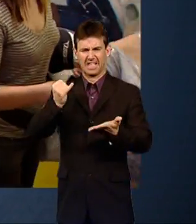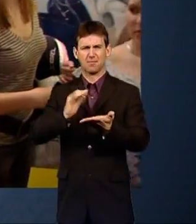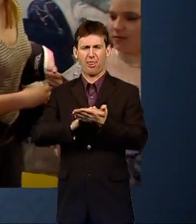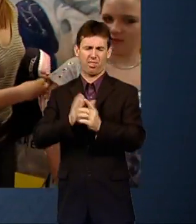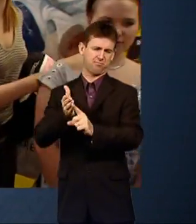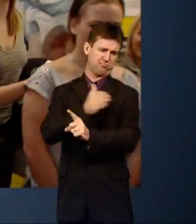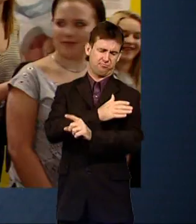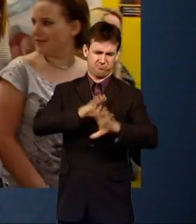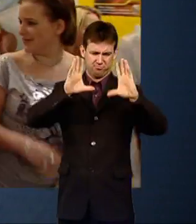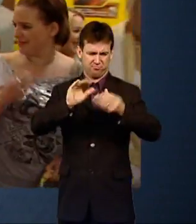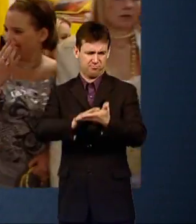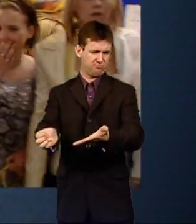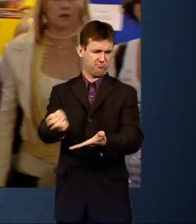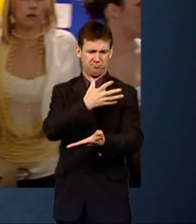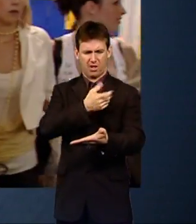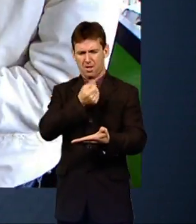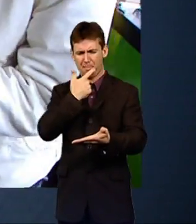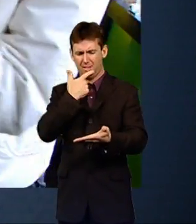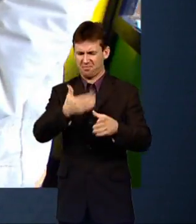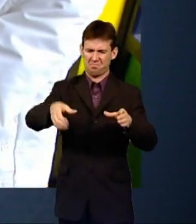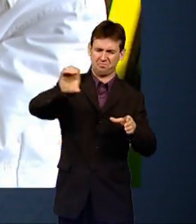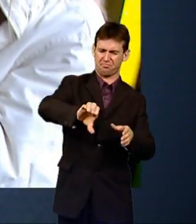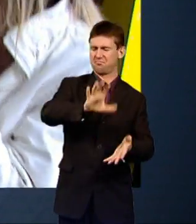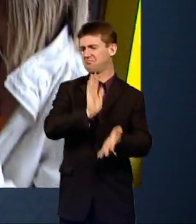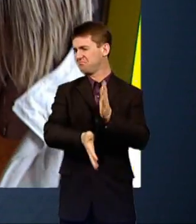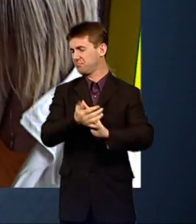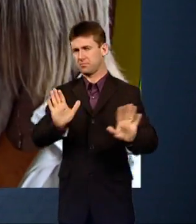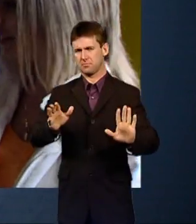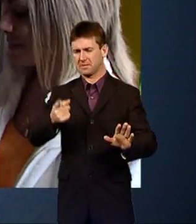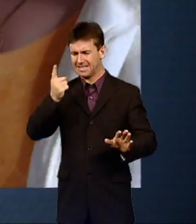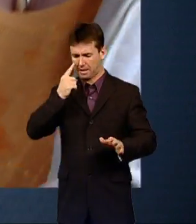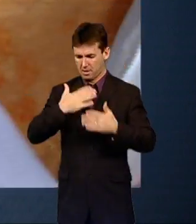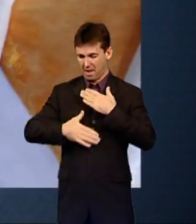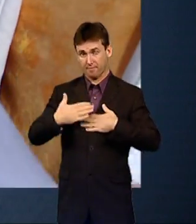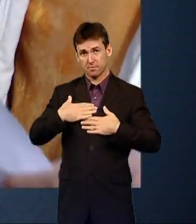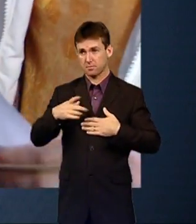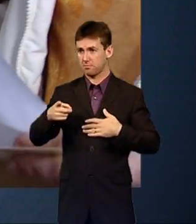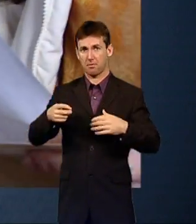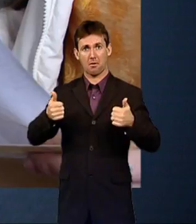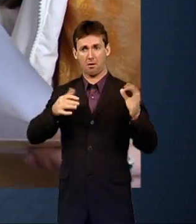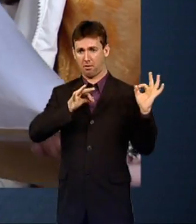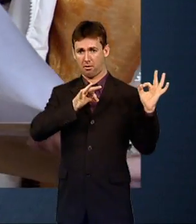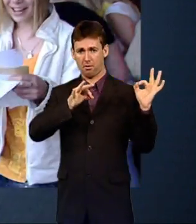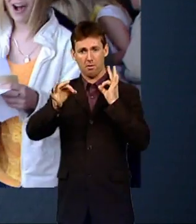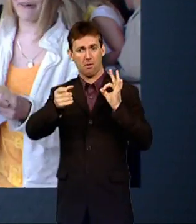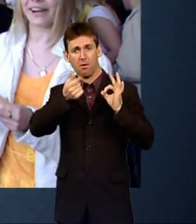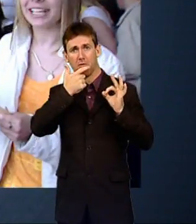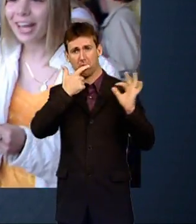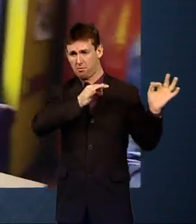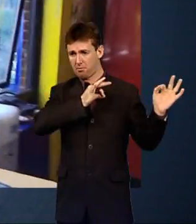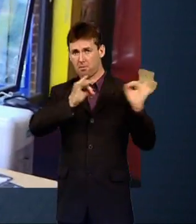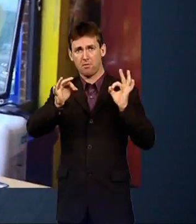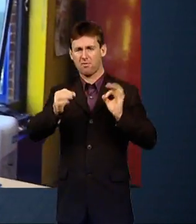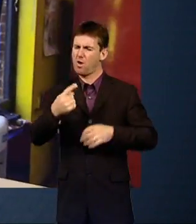to see if she could manage her behaviour herself. Apart from a tablet on exam day to help her focus, she's been drug-free ever